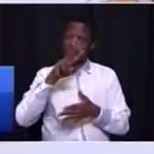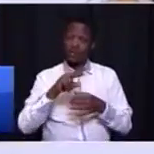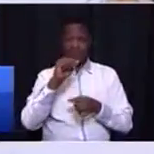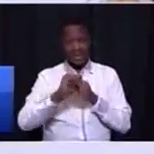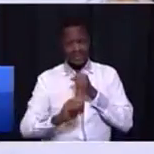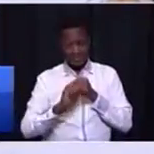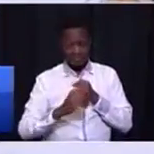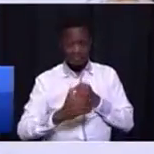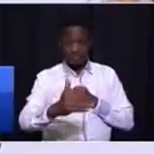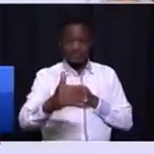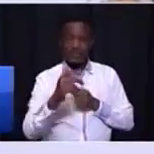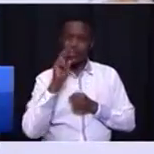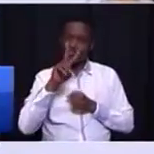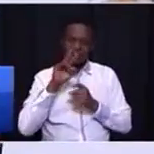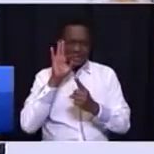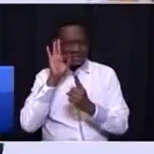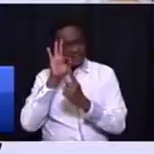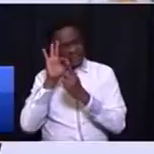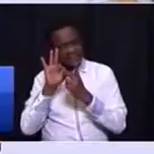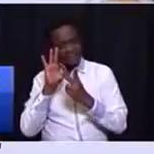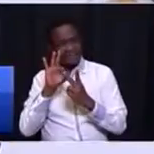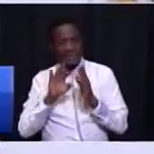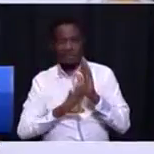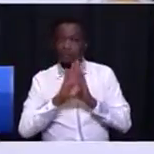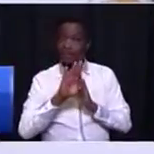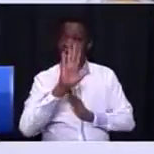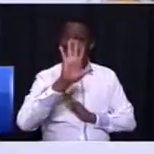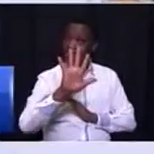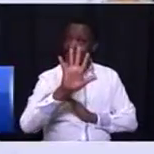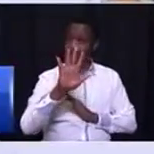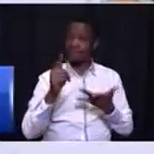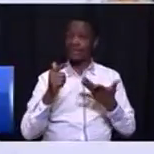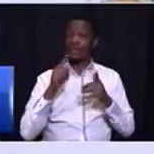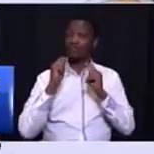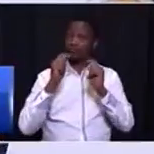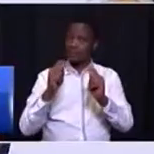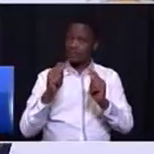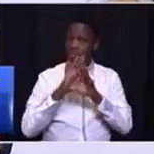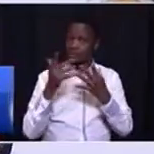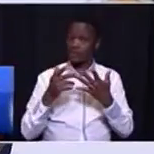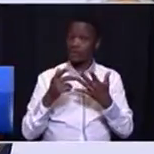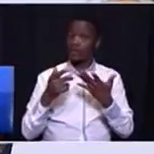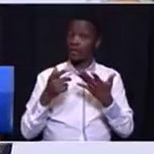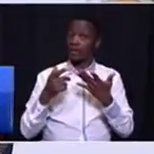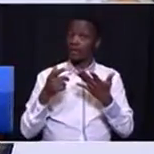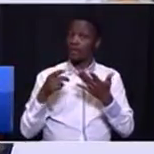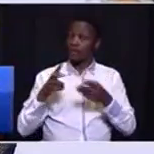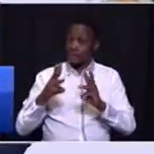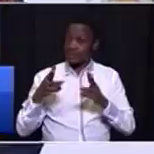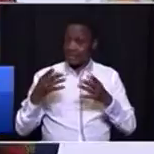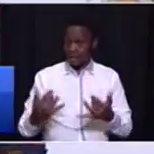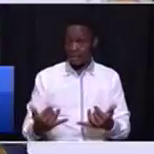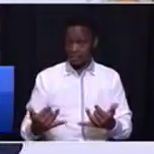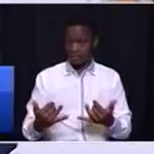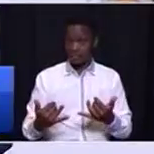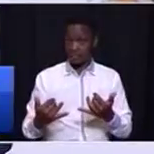specific improvements in five transport nodes which are currently a nightmare. Public transport